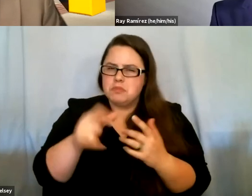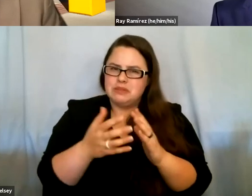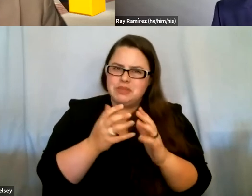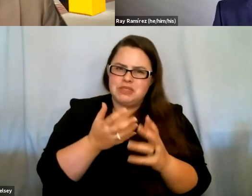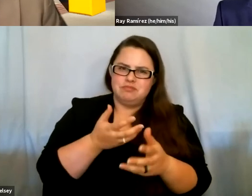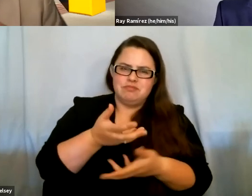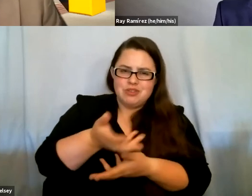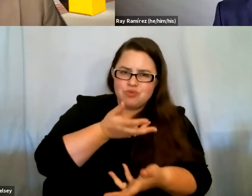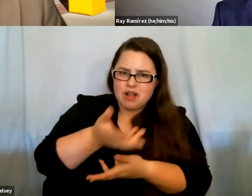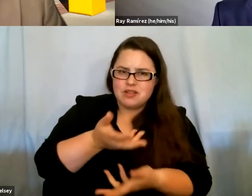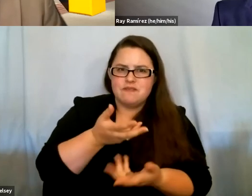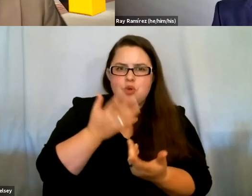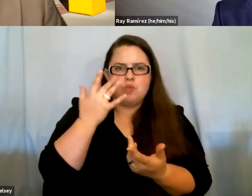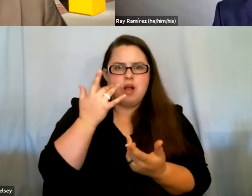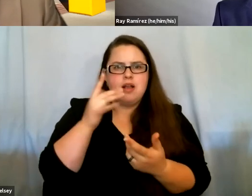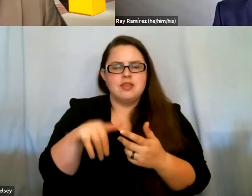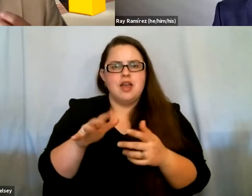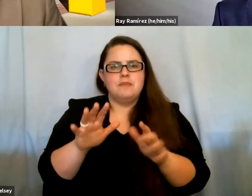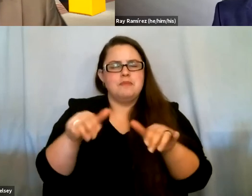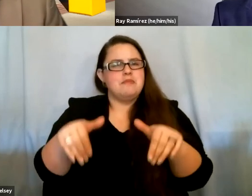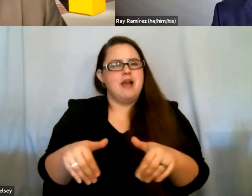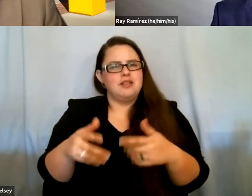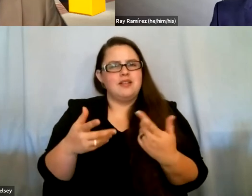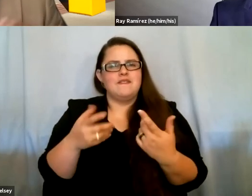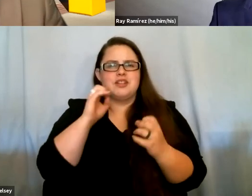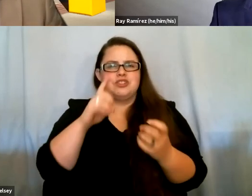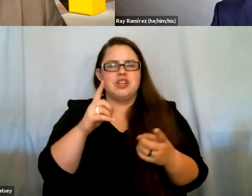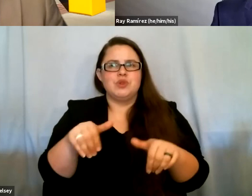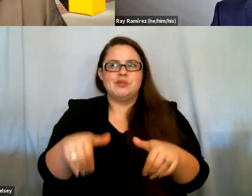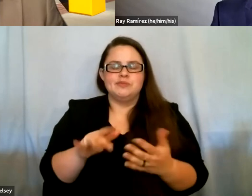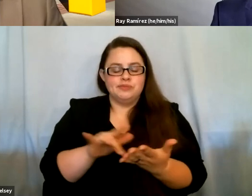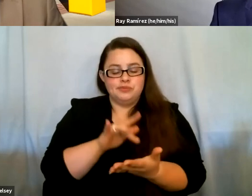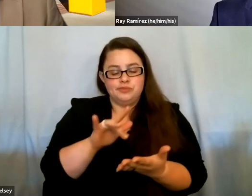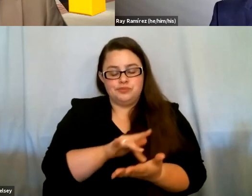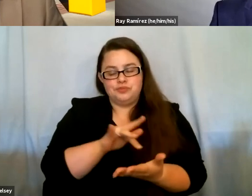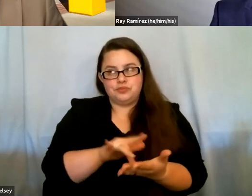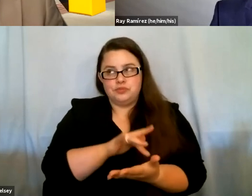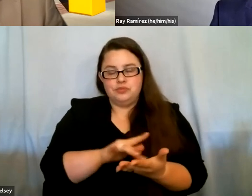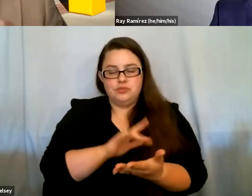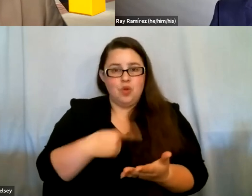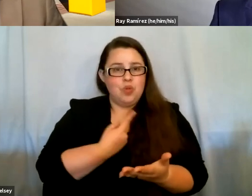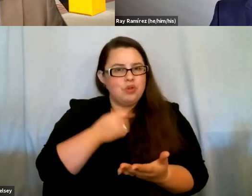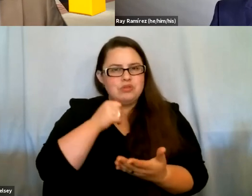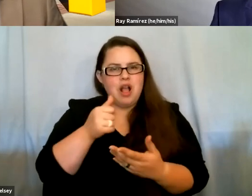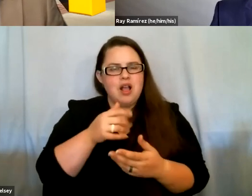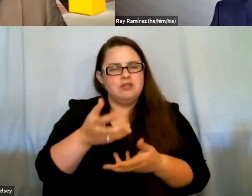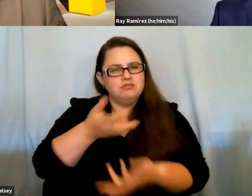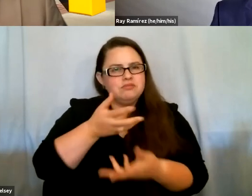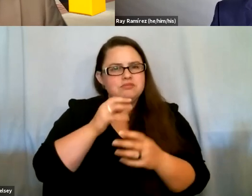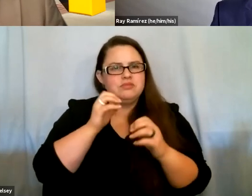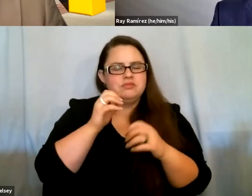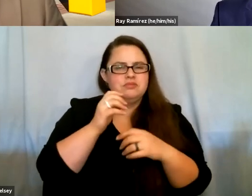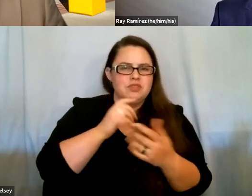one, because that passive education where they're just on their tablet by themselves and not engaging in conversation with faculty and other students